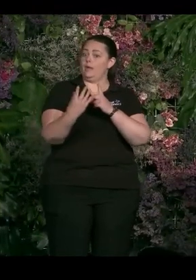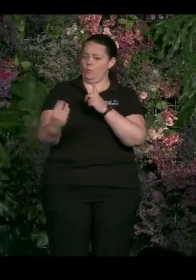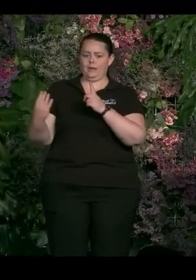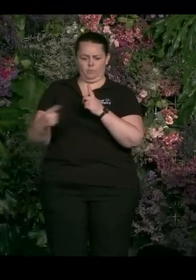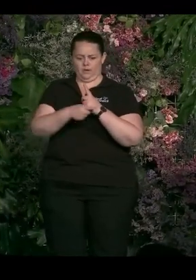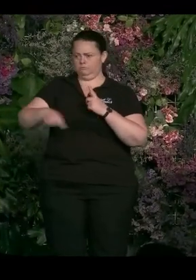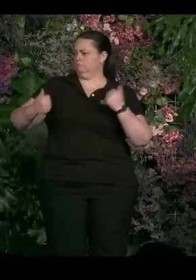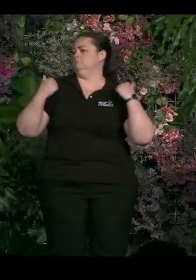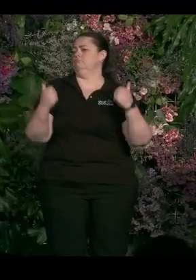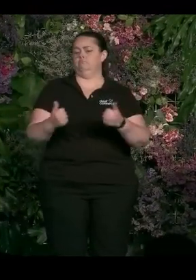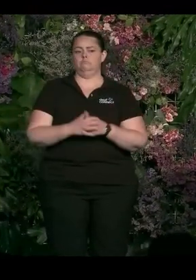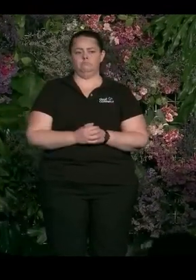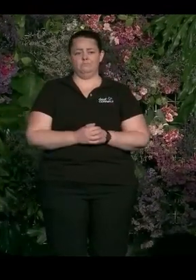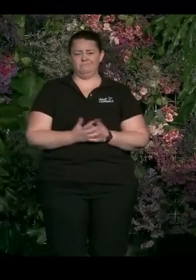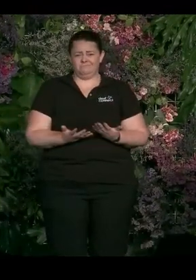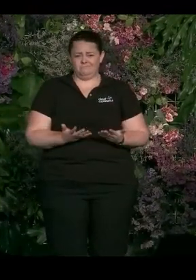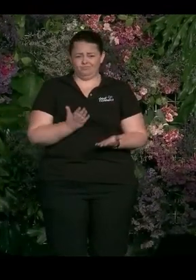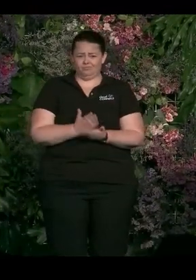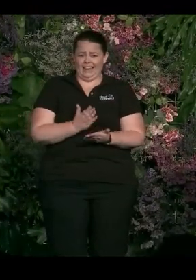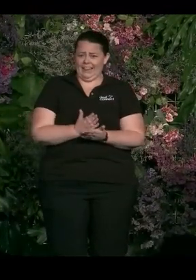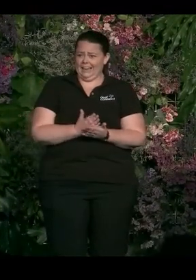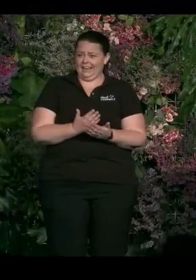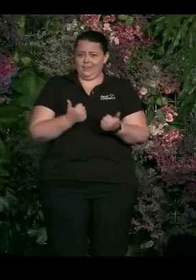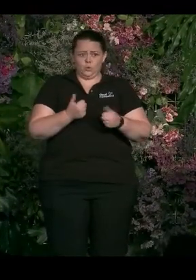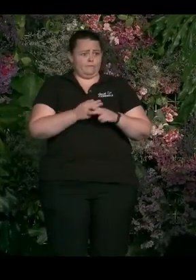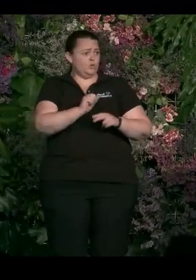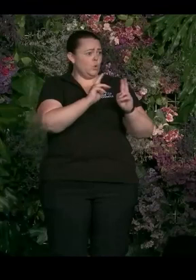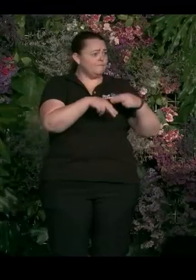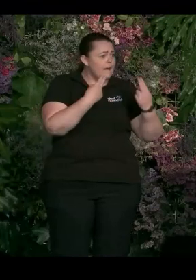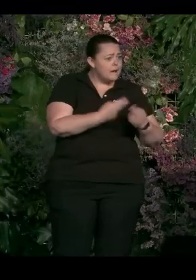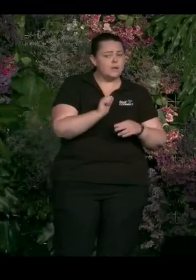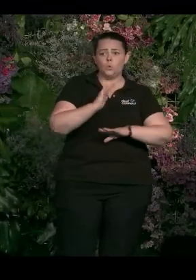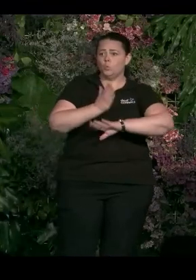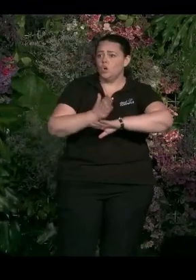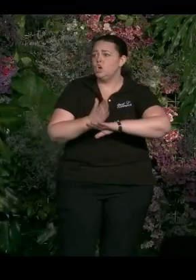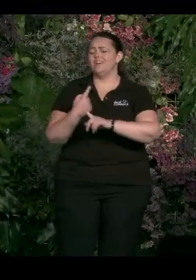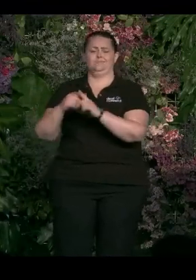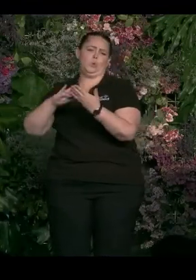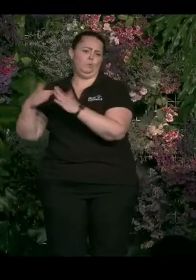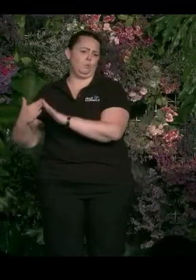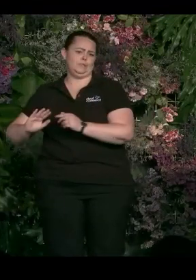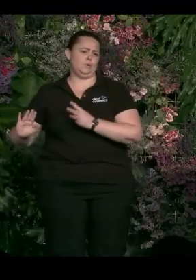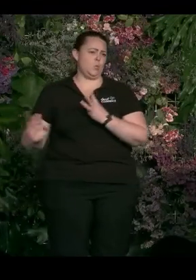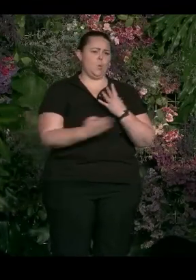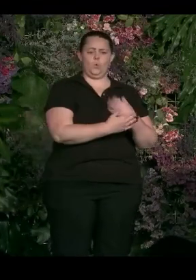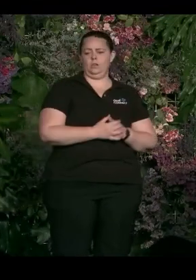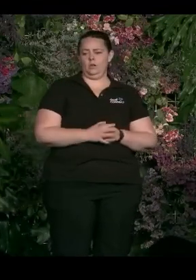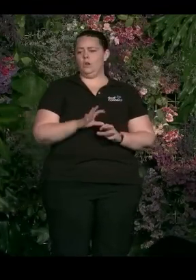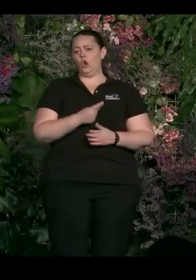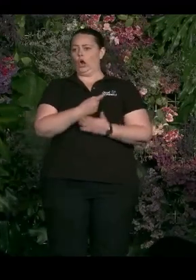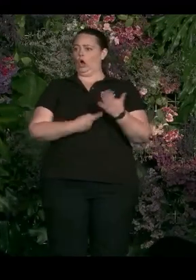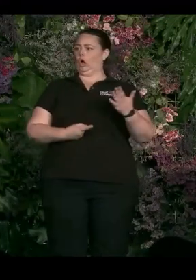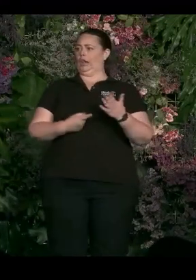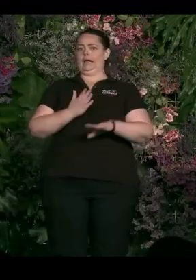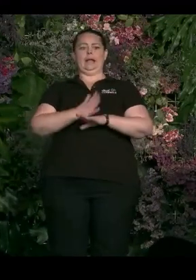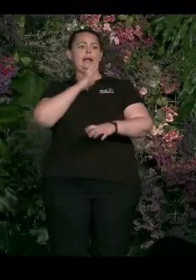economic prosperity. It's what you're doing that brings that for your family and for your community as well. So it's not just about being inclusive in the public